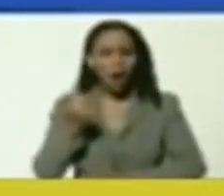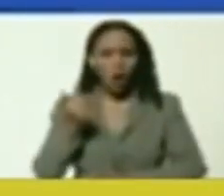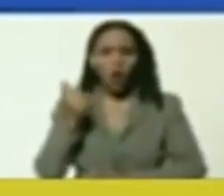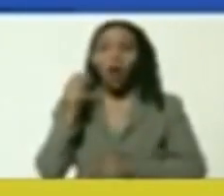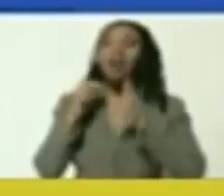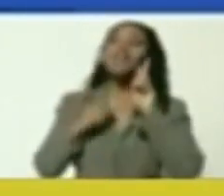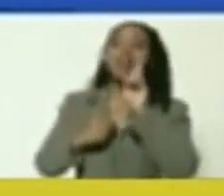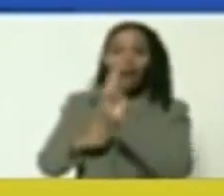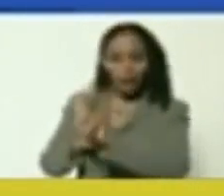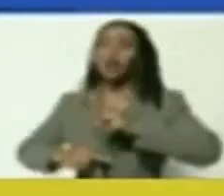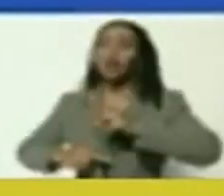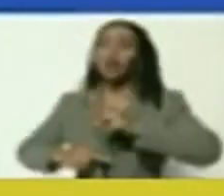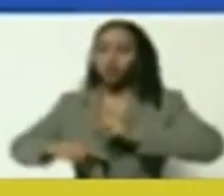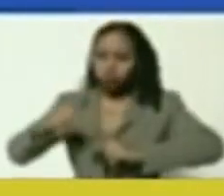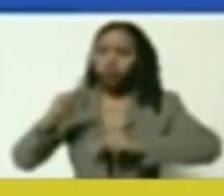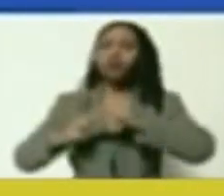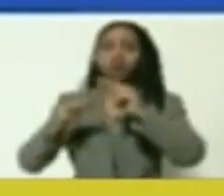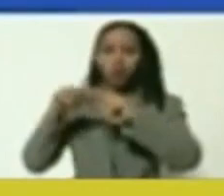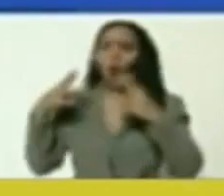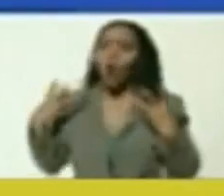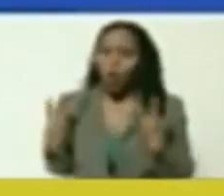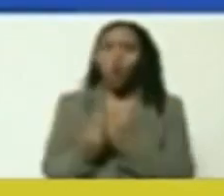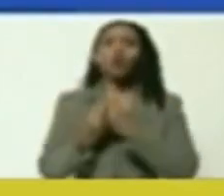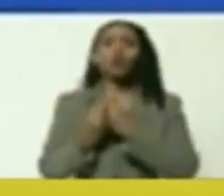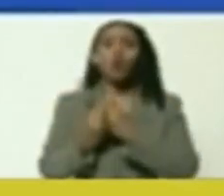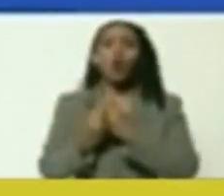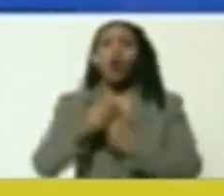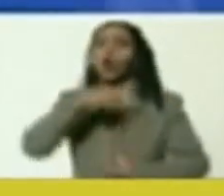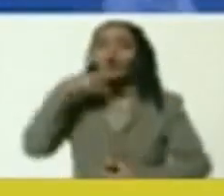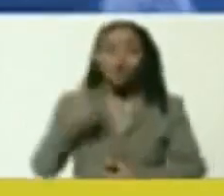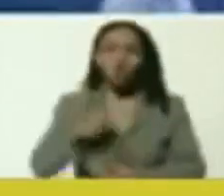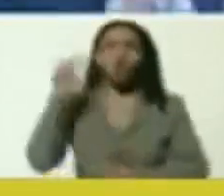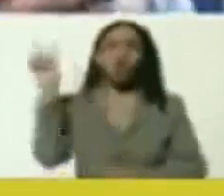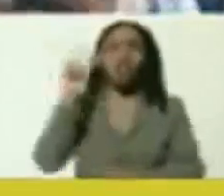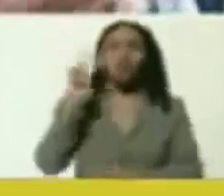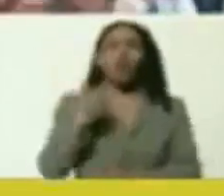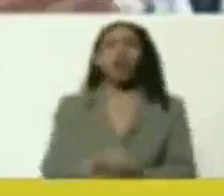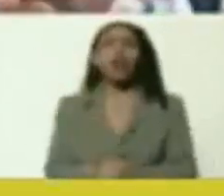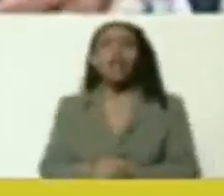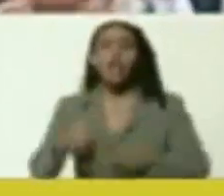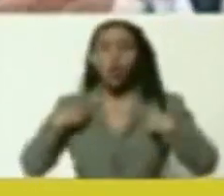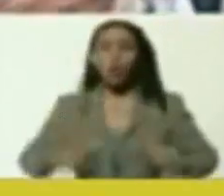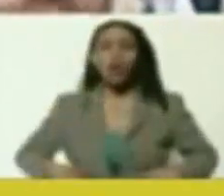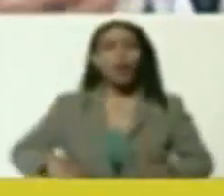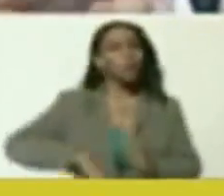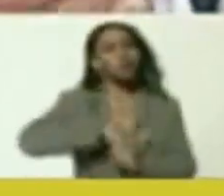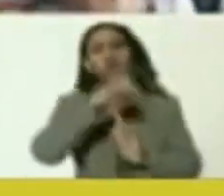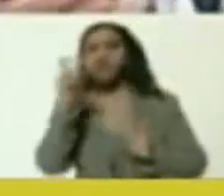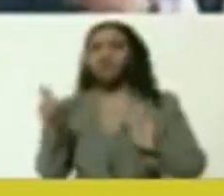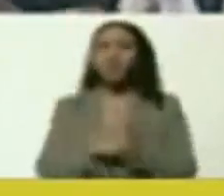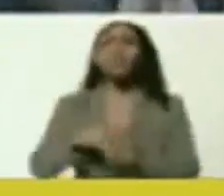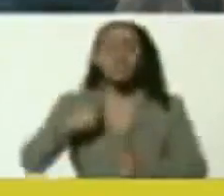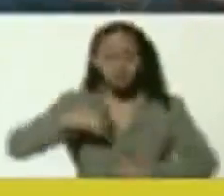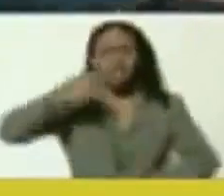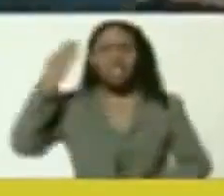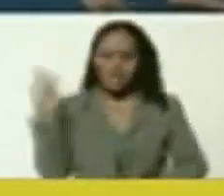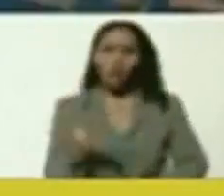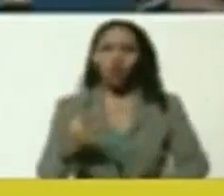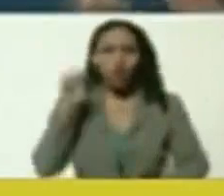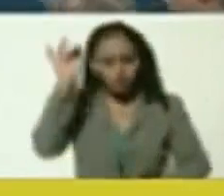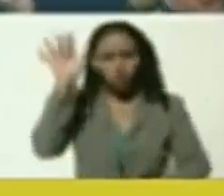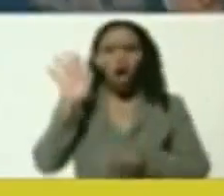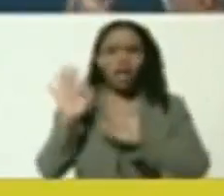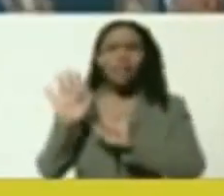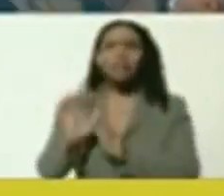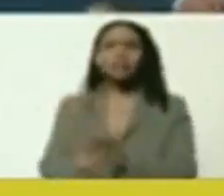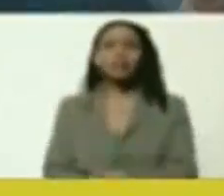a better world is possible, and we will build a better world, together, Rocha Venezuela, and the entire humanity.